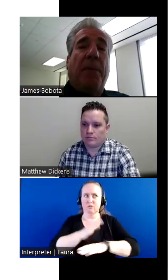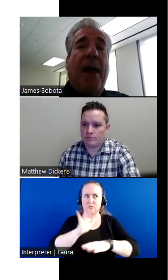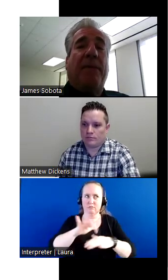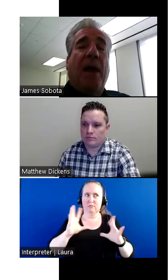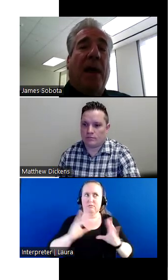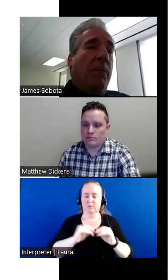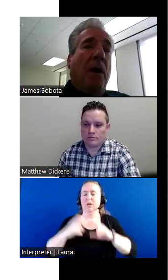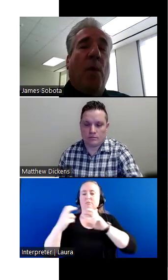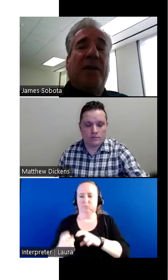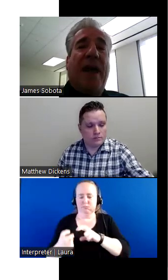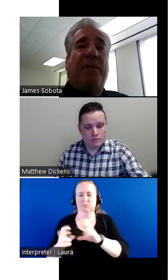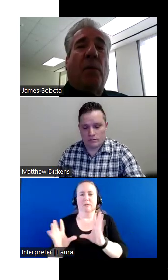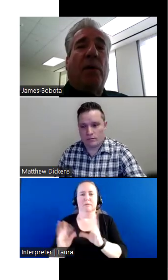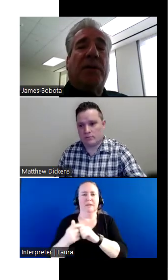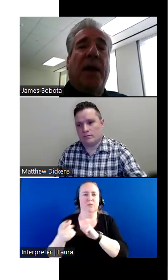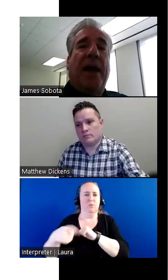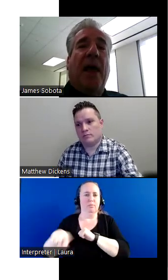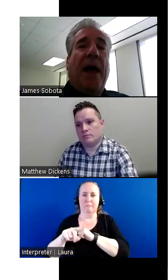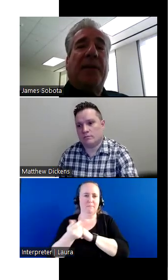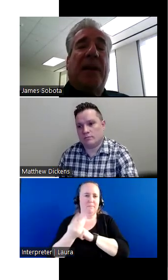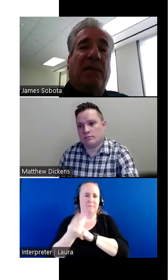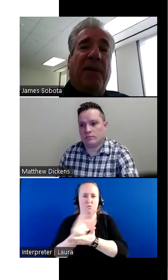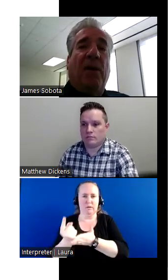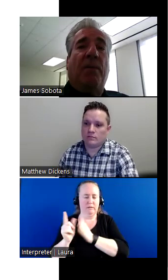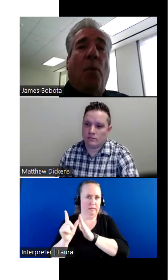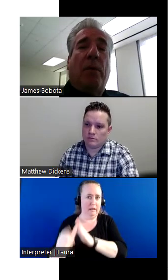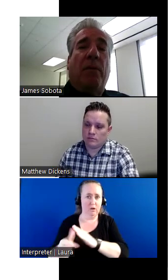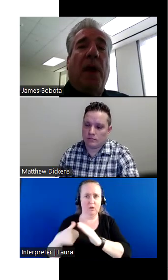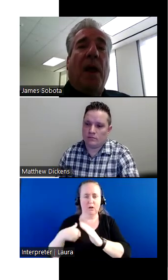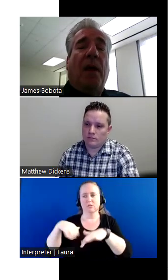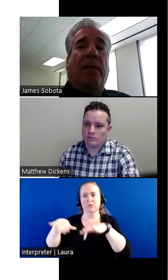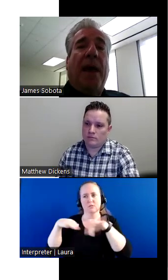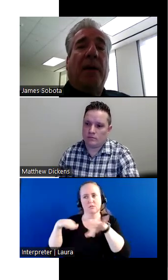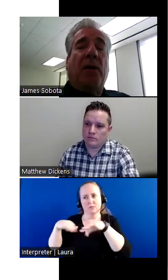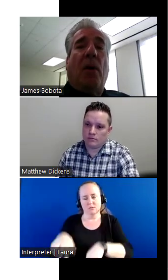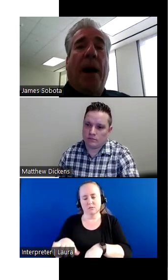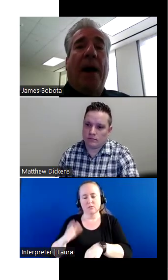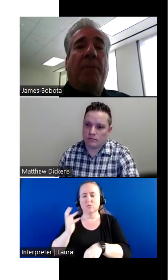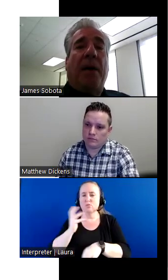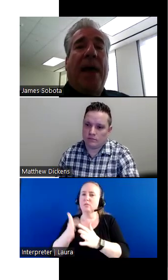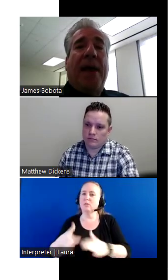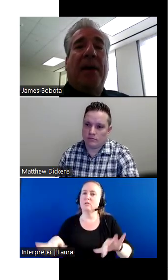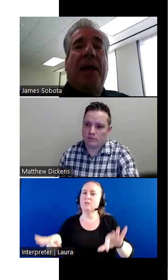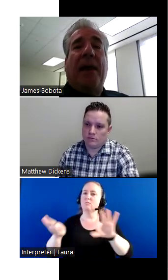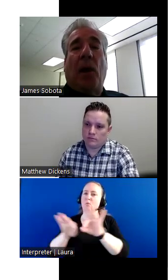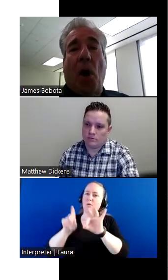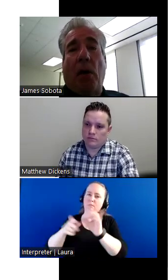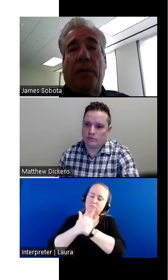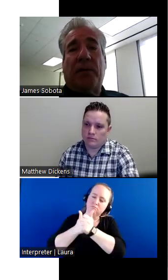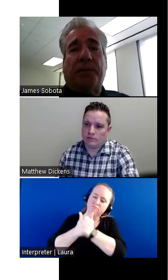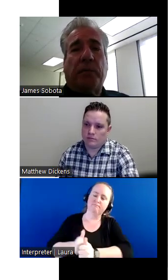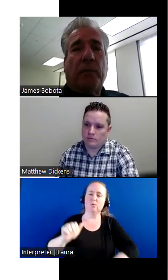got with them after weeks afterwards. And I said, it's very important that you abide by the ADA